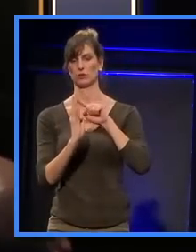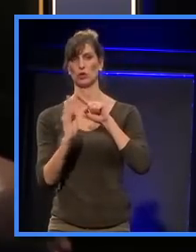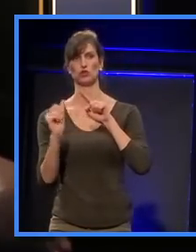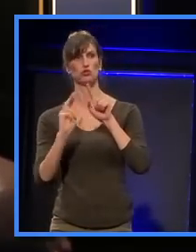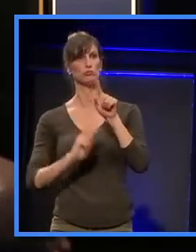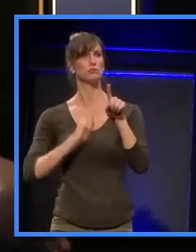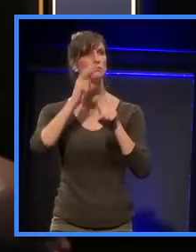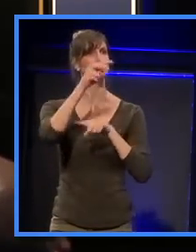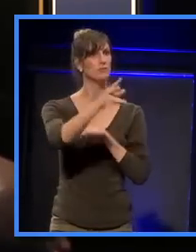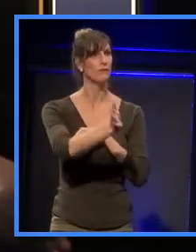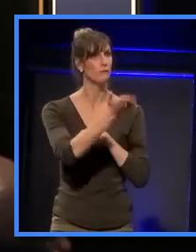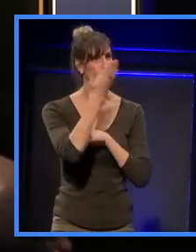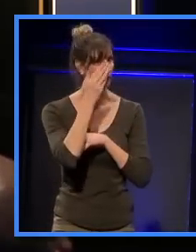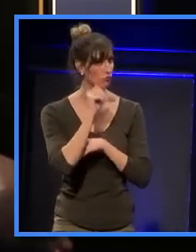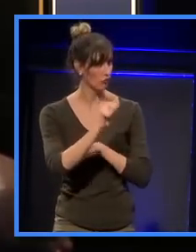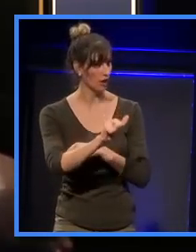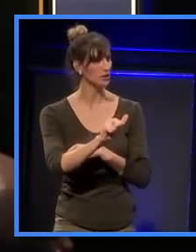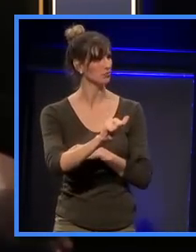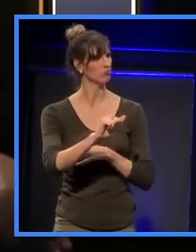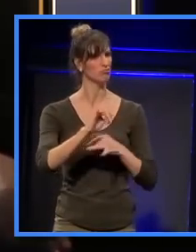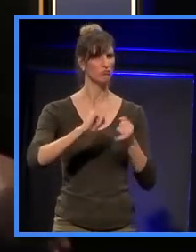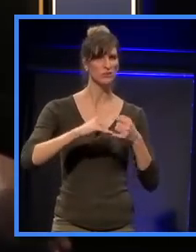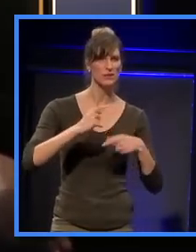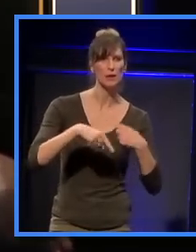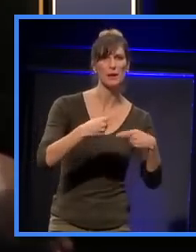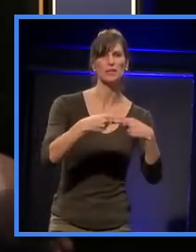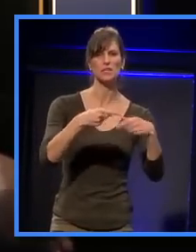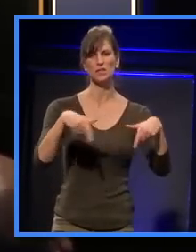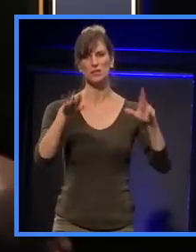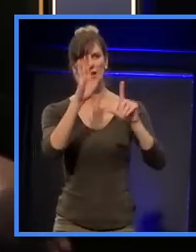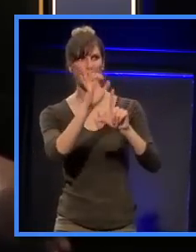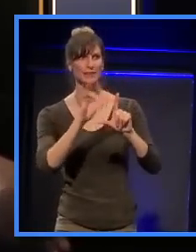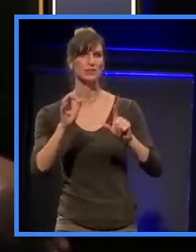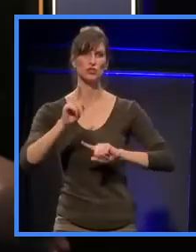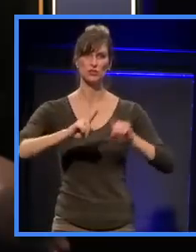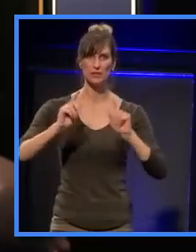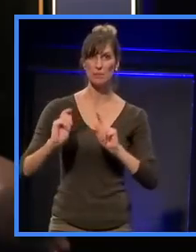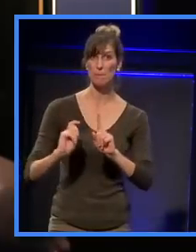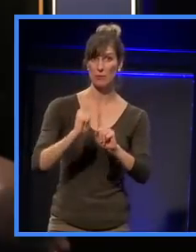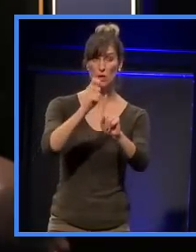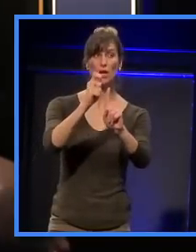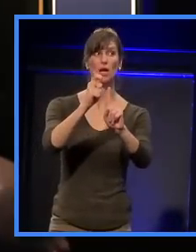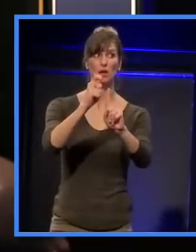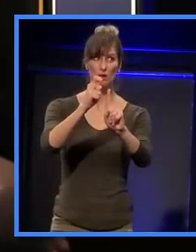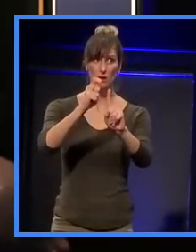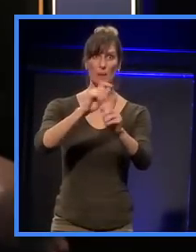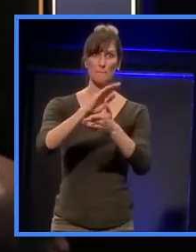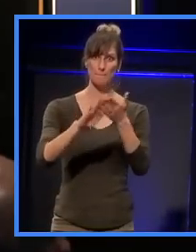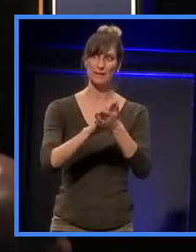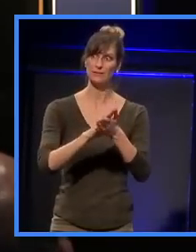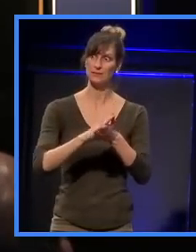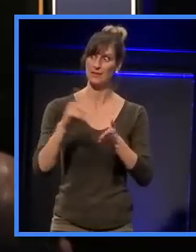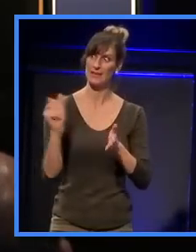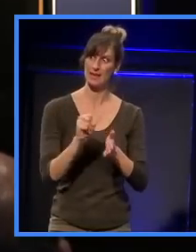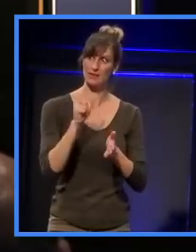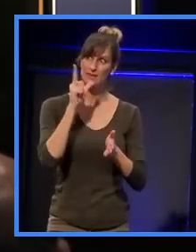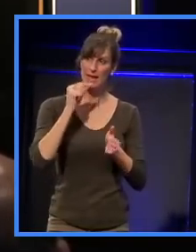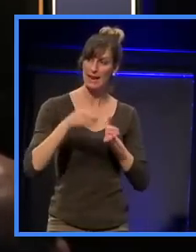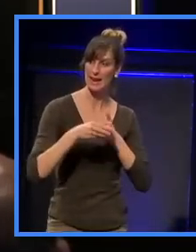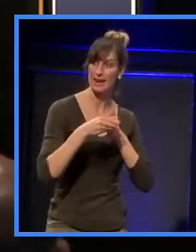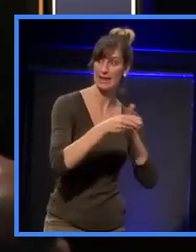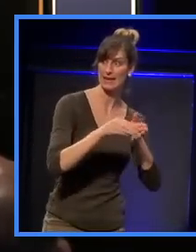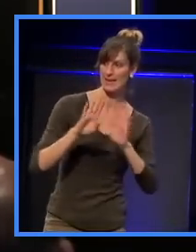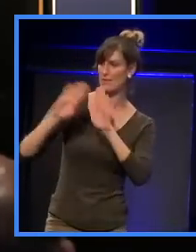sustainability and architecture and city building that actually could take us, and the world could learn a little bit from us.